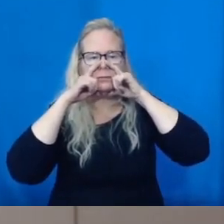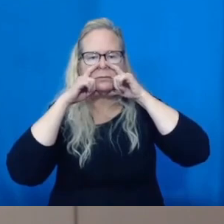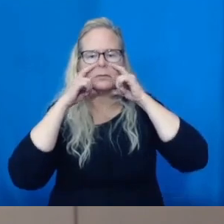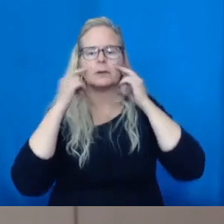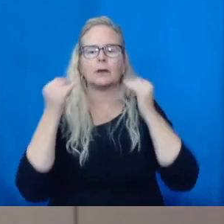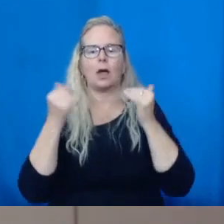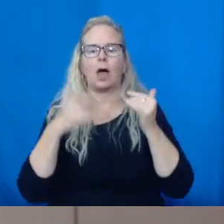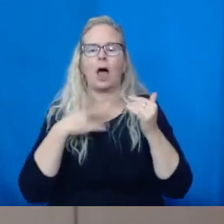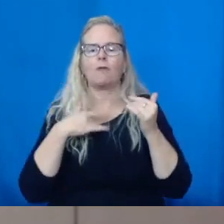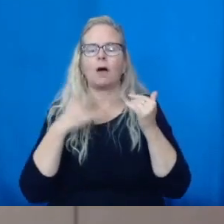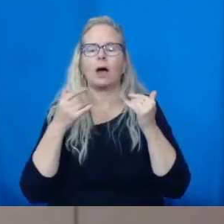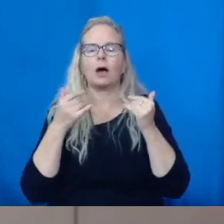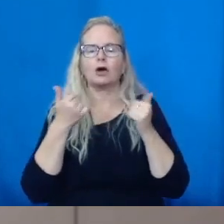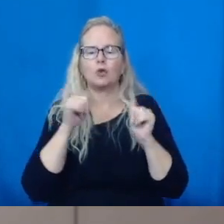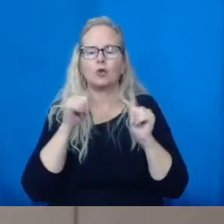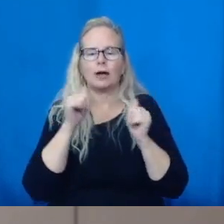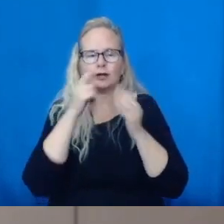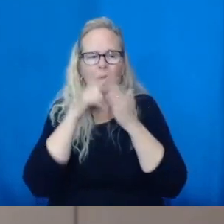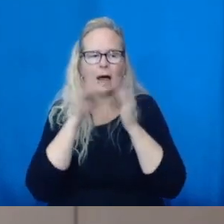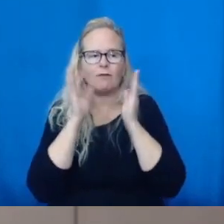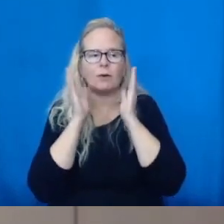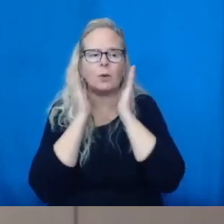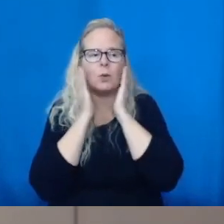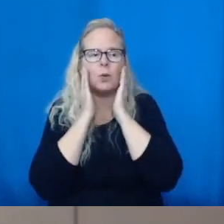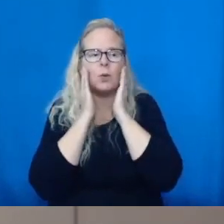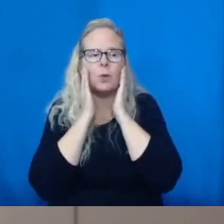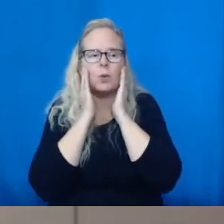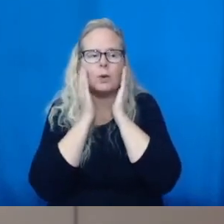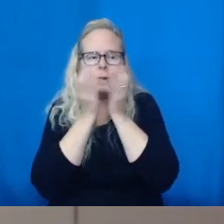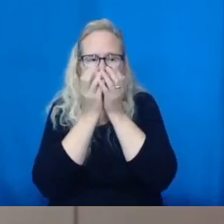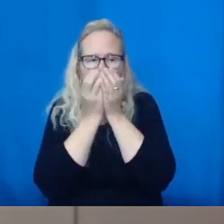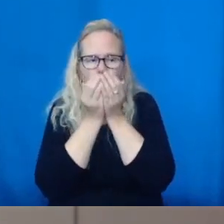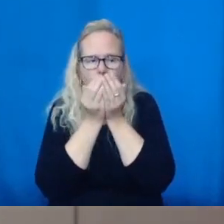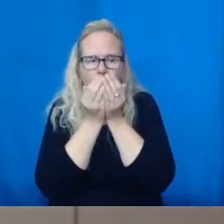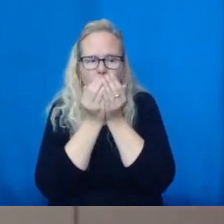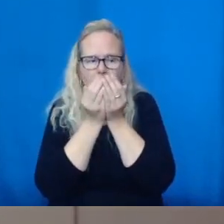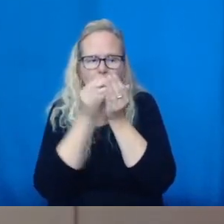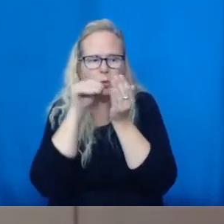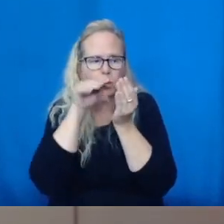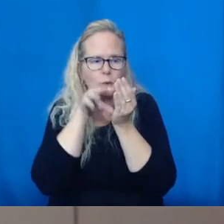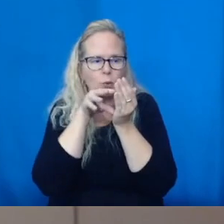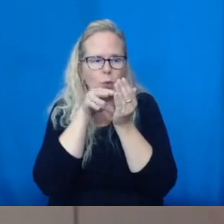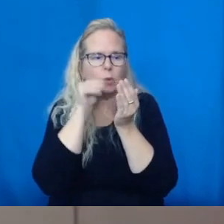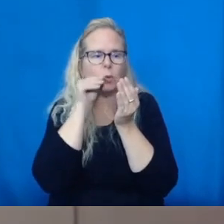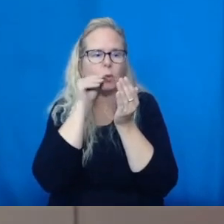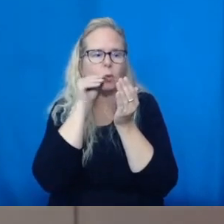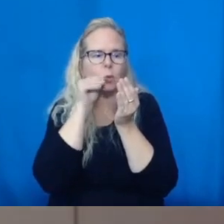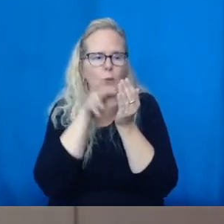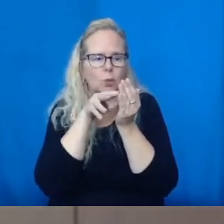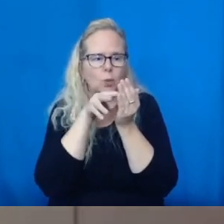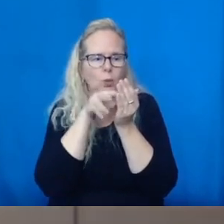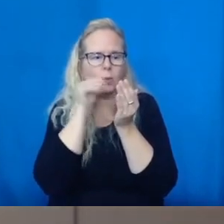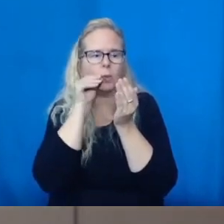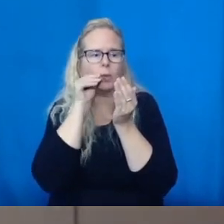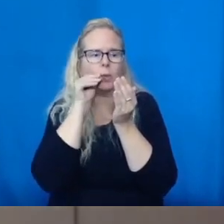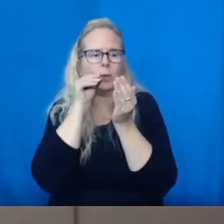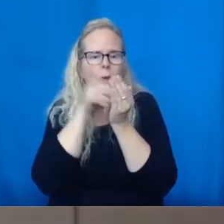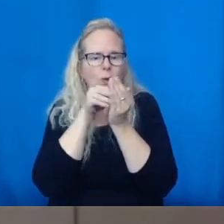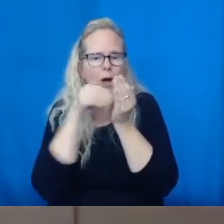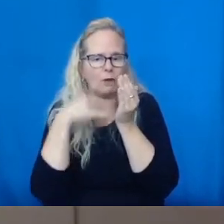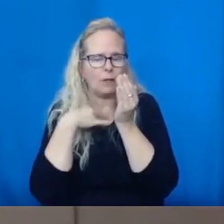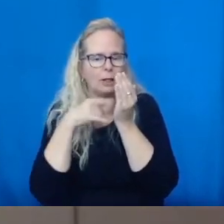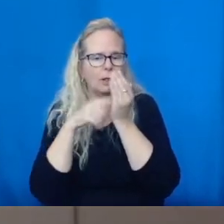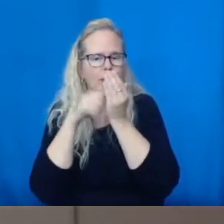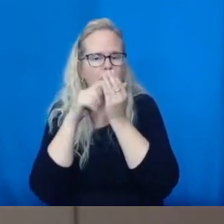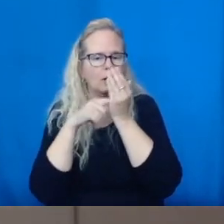exhale. I feel it bulge out. I don't feel anything leaking around my eyes or around my cheeks. So this fits really well. And